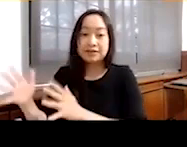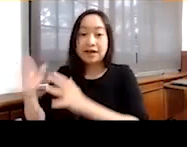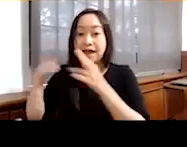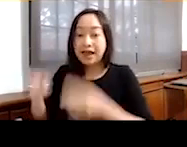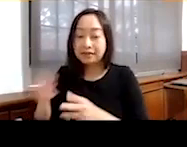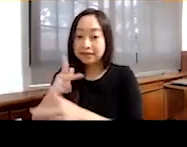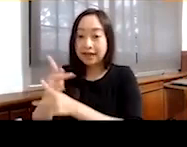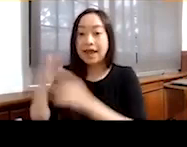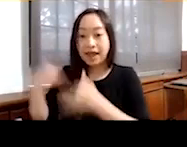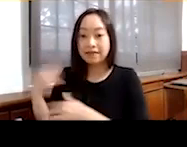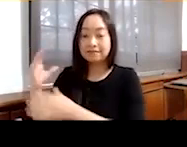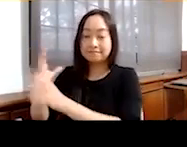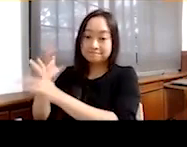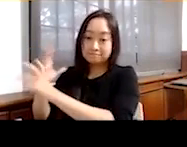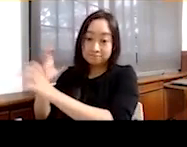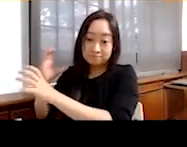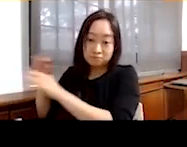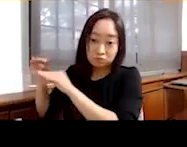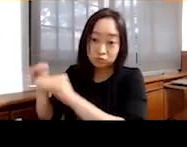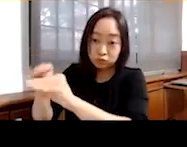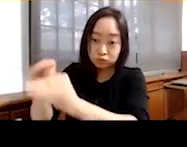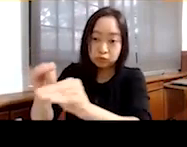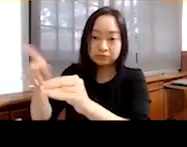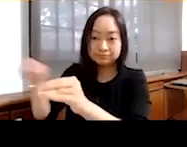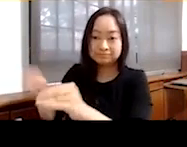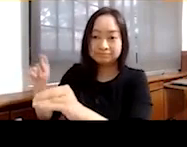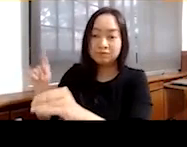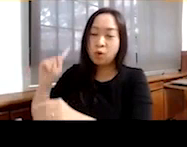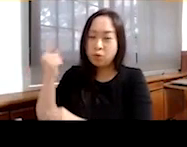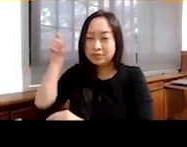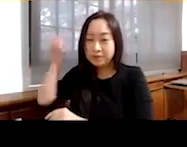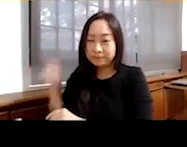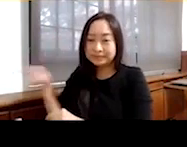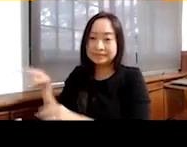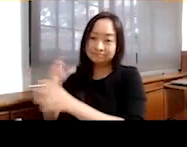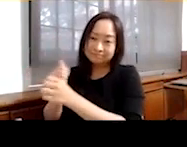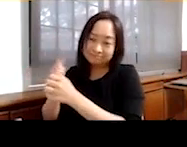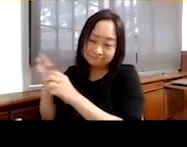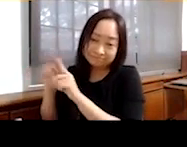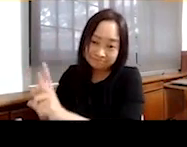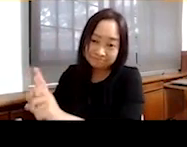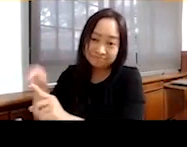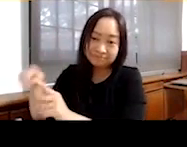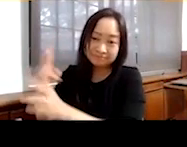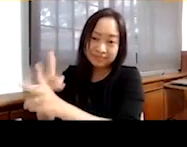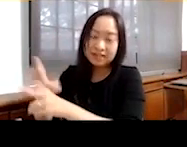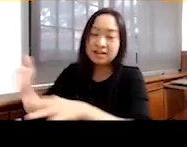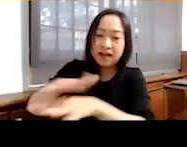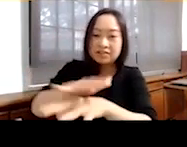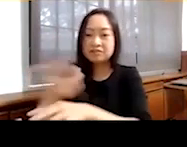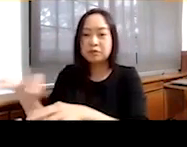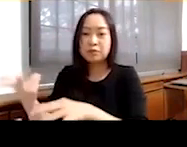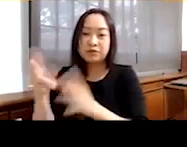basic mobile health clinics with only one general practitioner, each who has to cover several villages at a time.